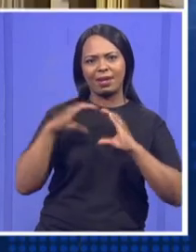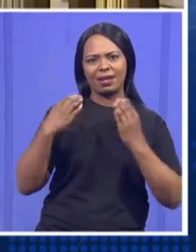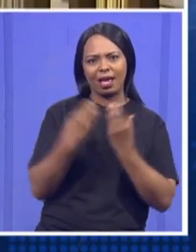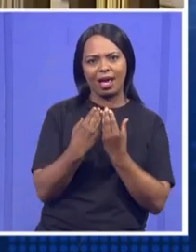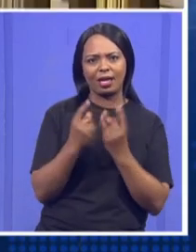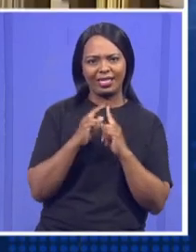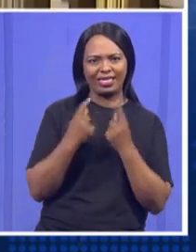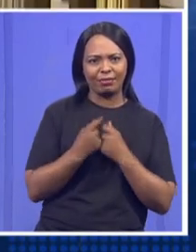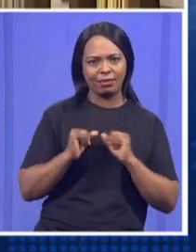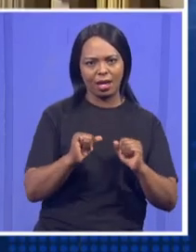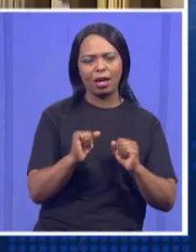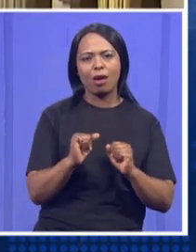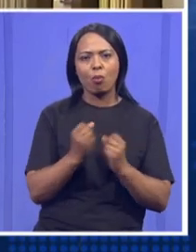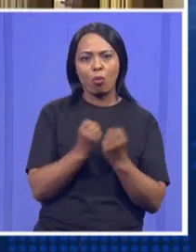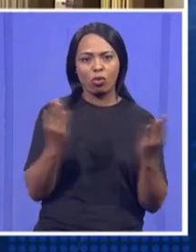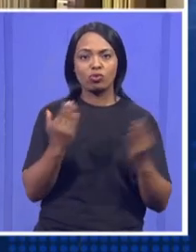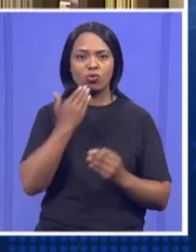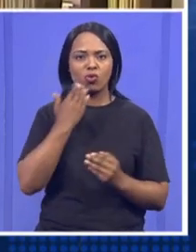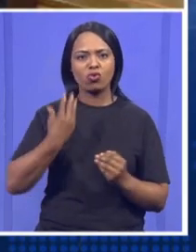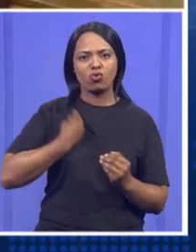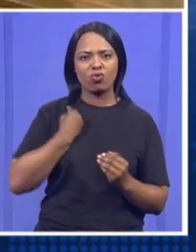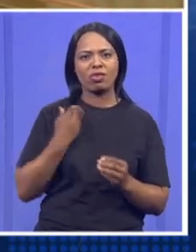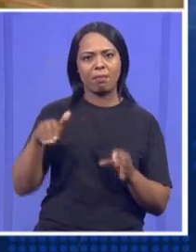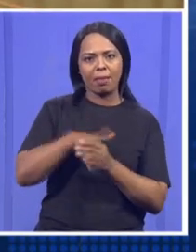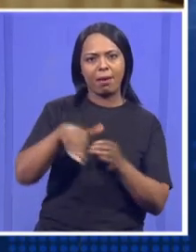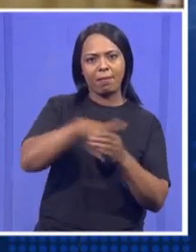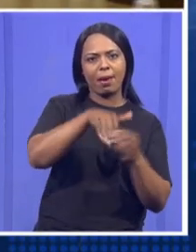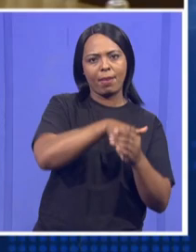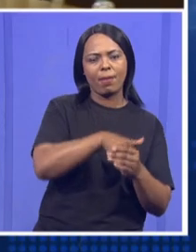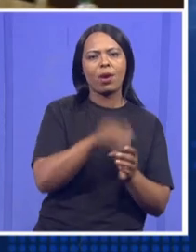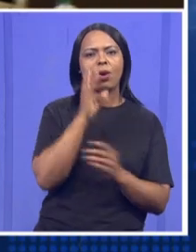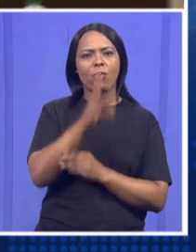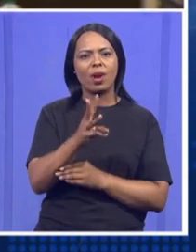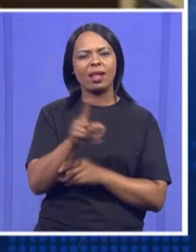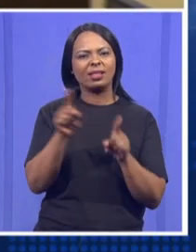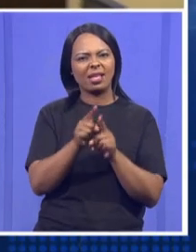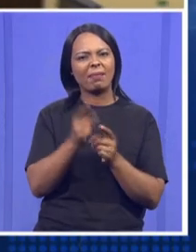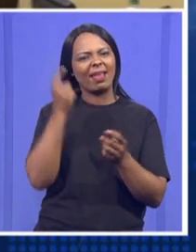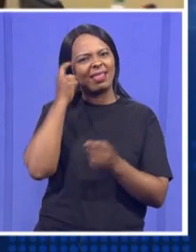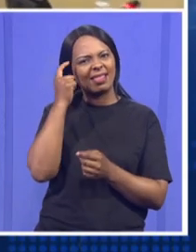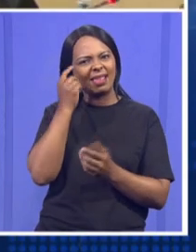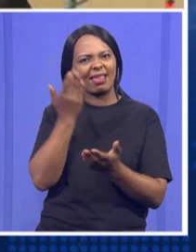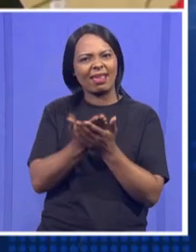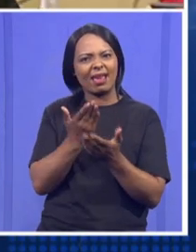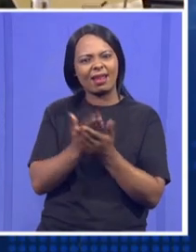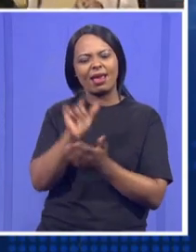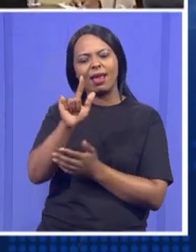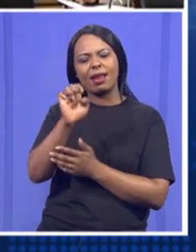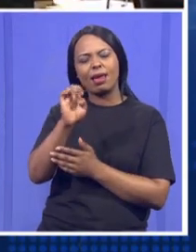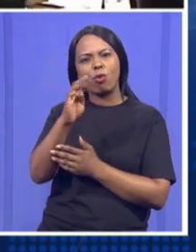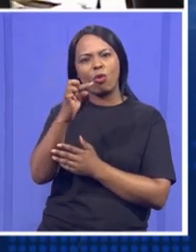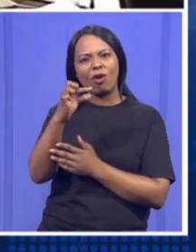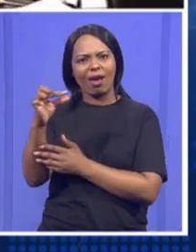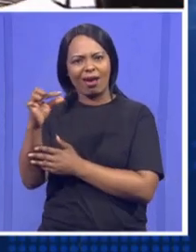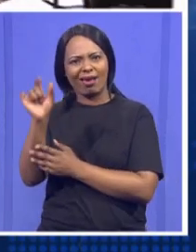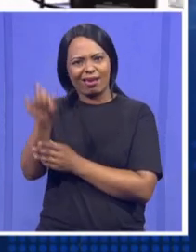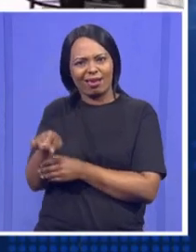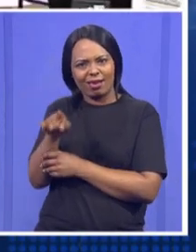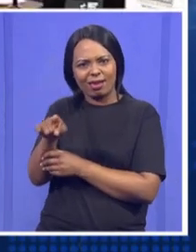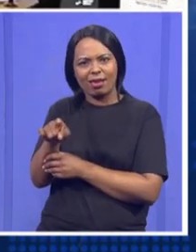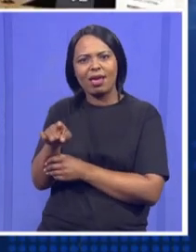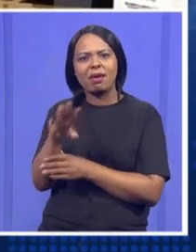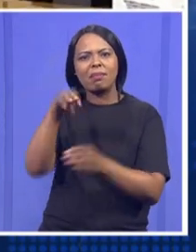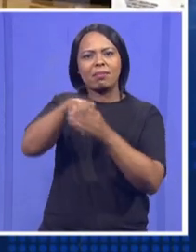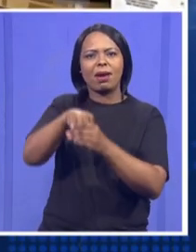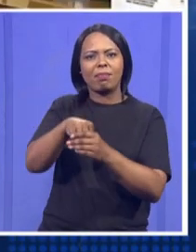is interesting, I think he might also reconfigure Lebo Khammaile to one of the infrastructure